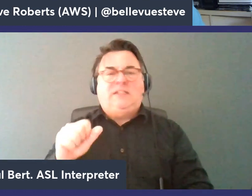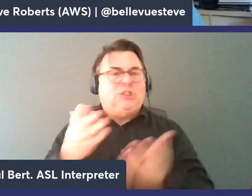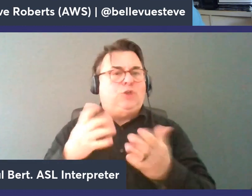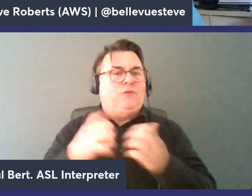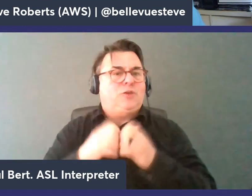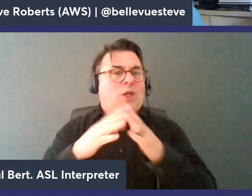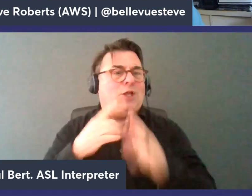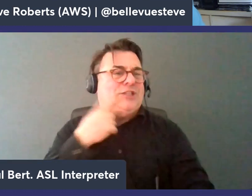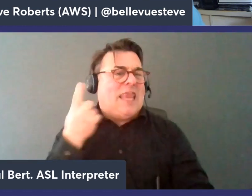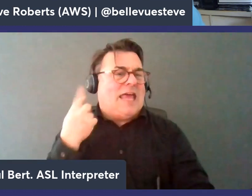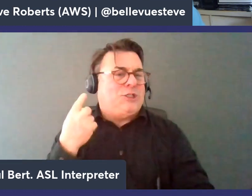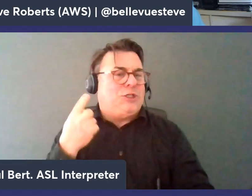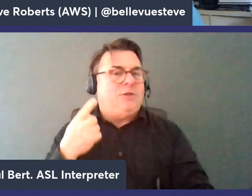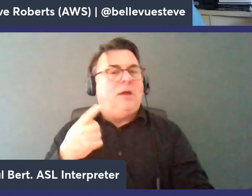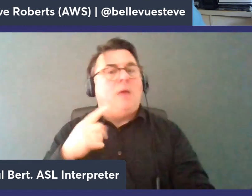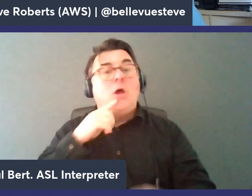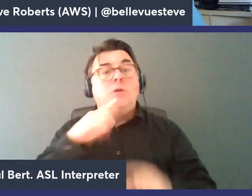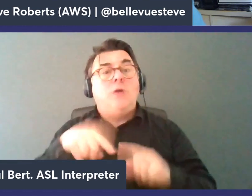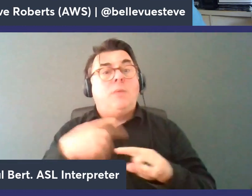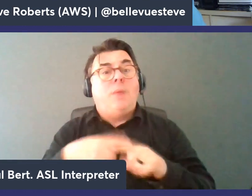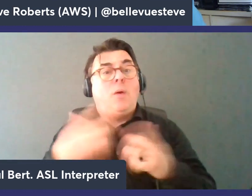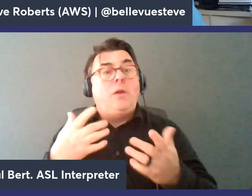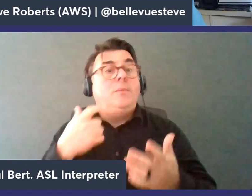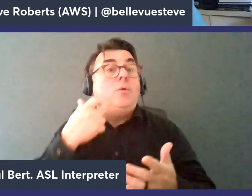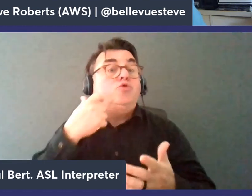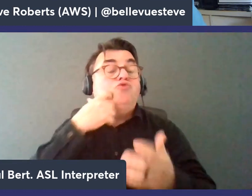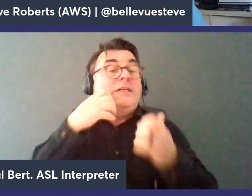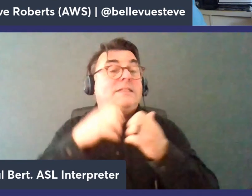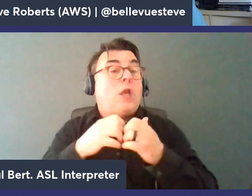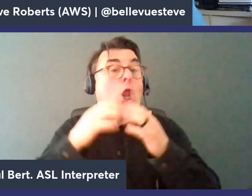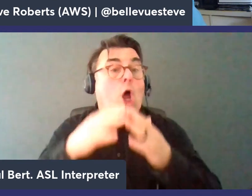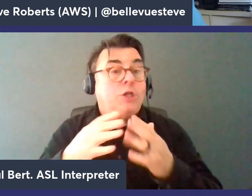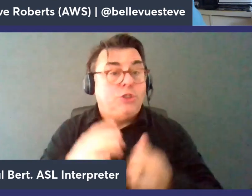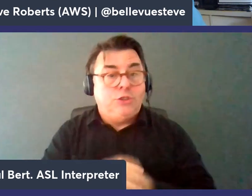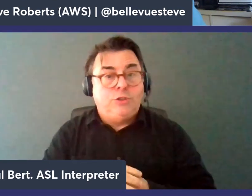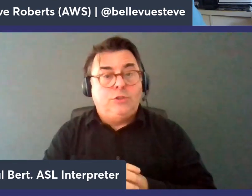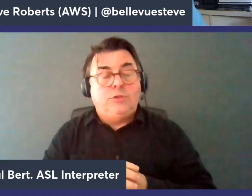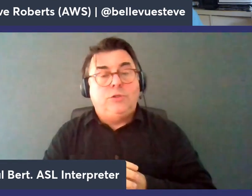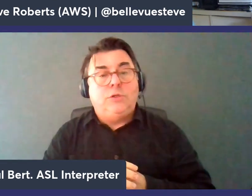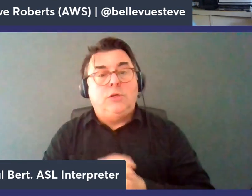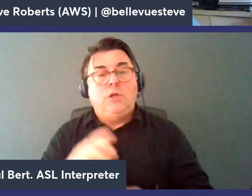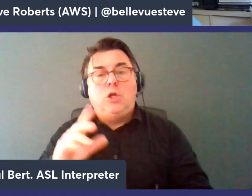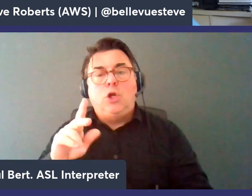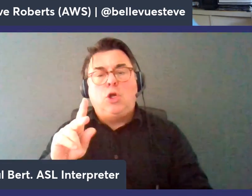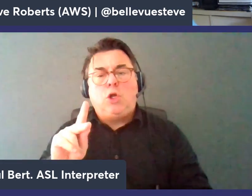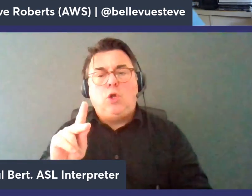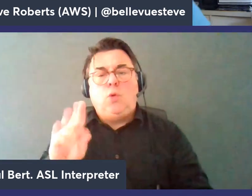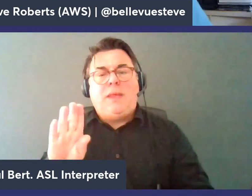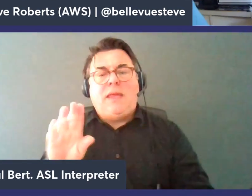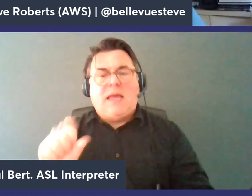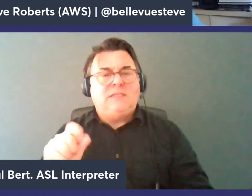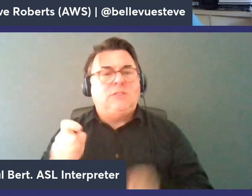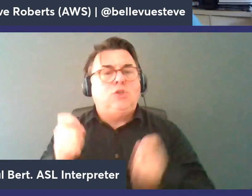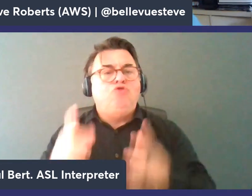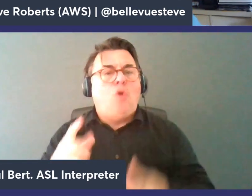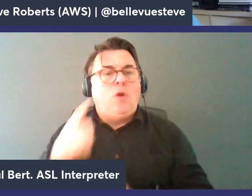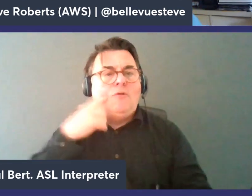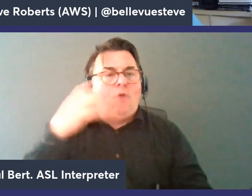last year and i'm here to talk about uh our latest launch uh and uh kubernetes controller for memory db